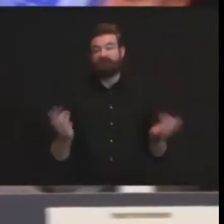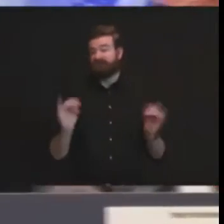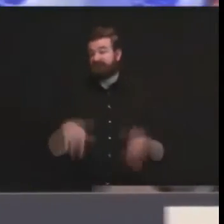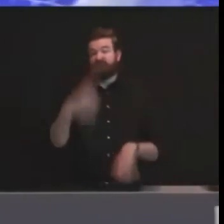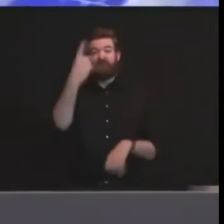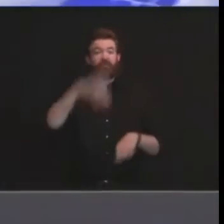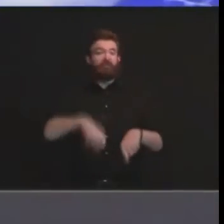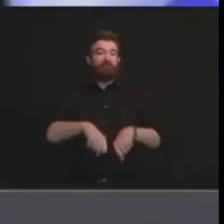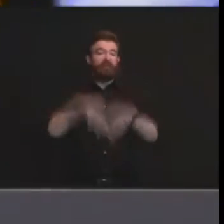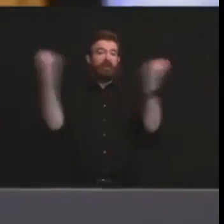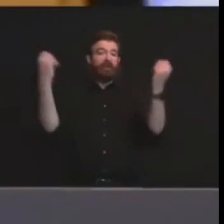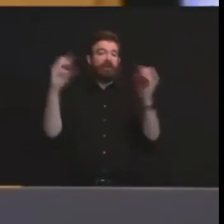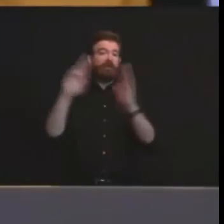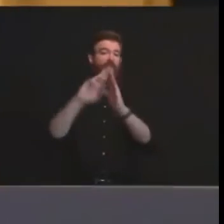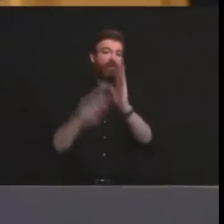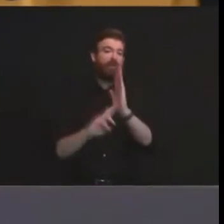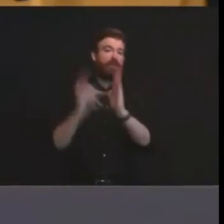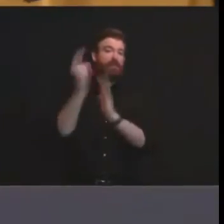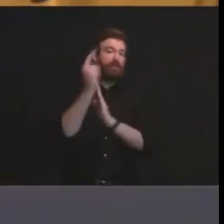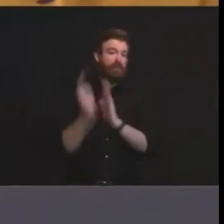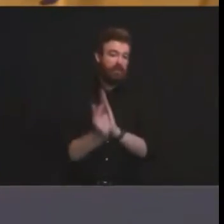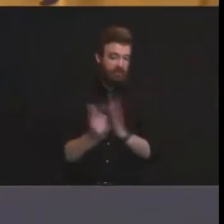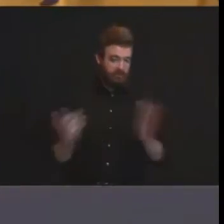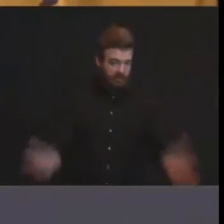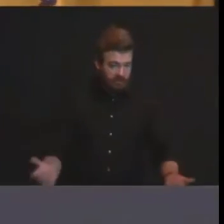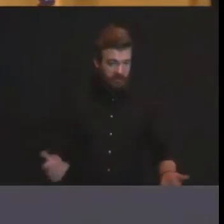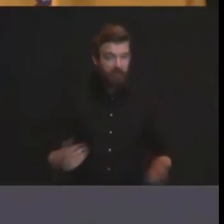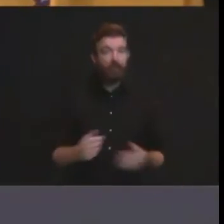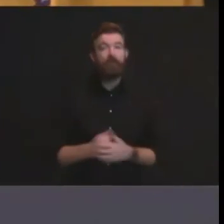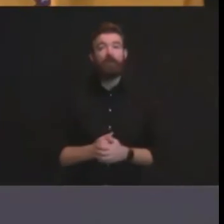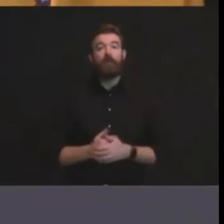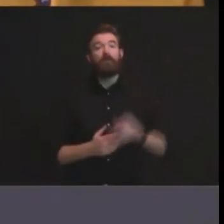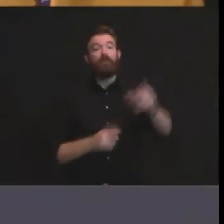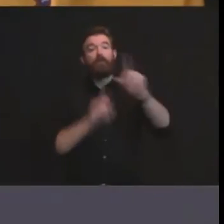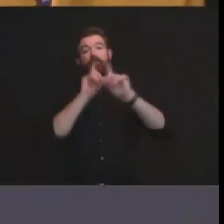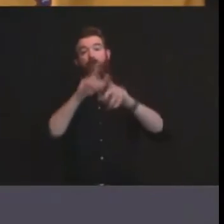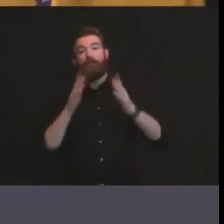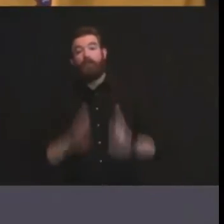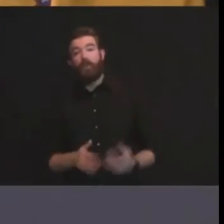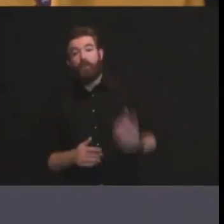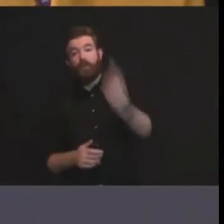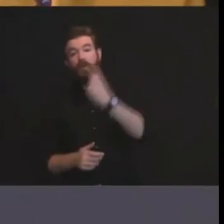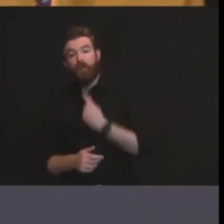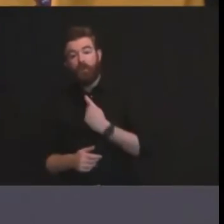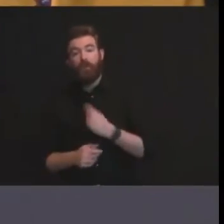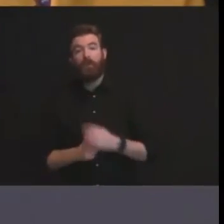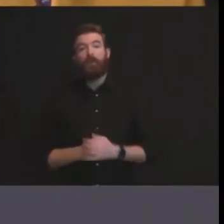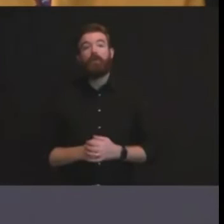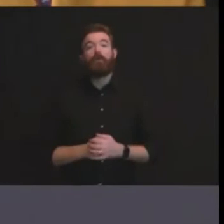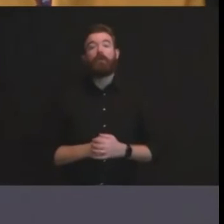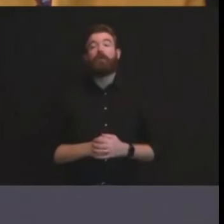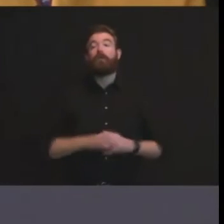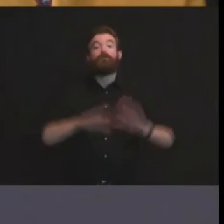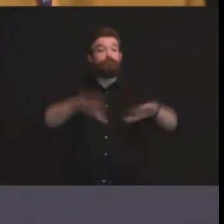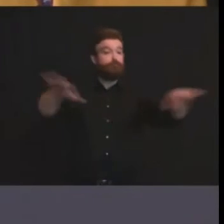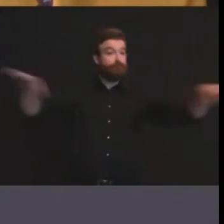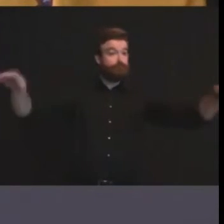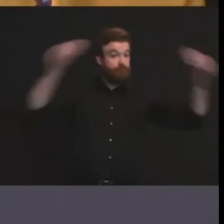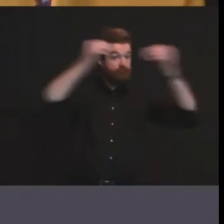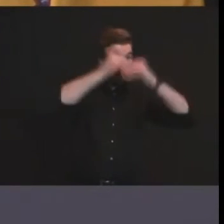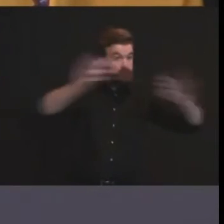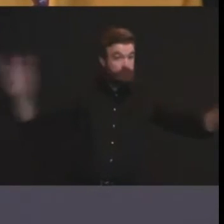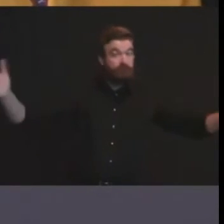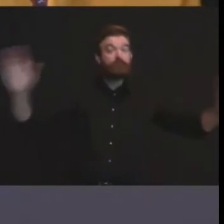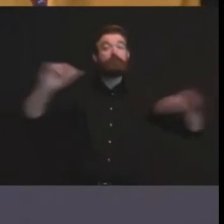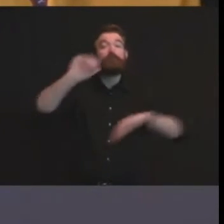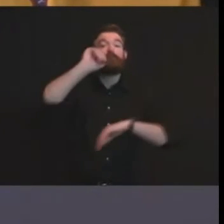you for all we'll start over here um we will be virtual dan bryan where are you dan bryan will be virtual tomorrow and sunday and unless you're otherwise